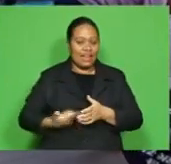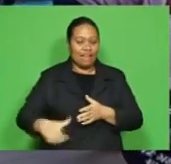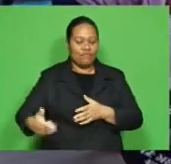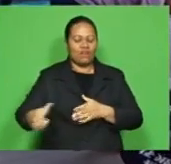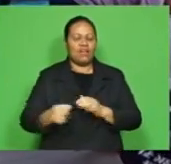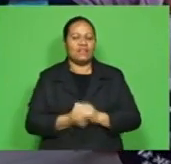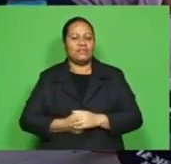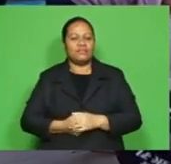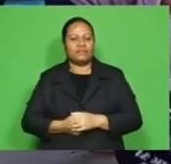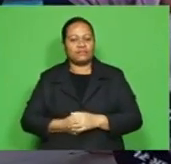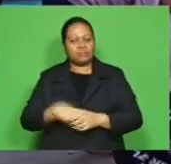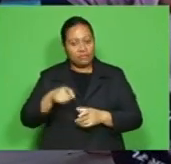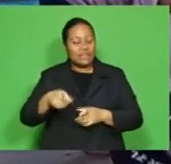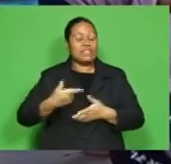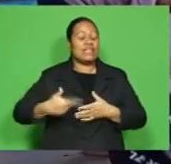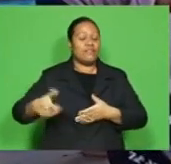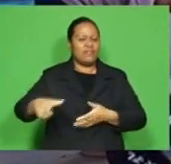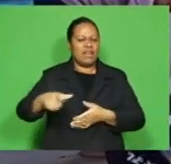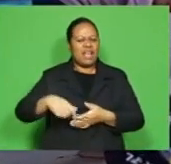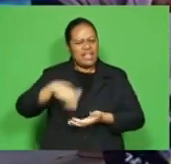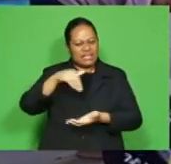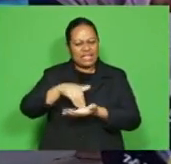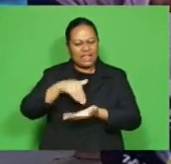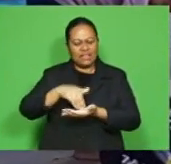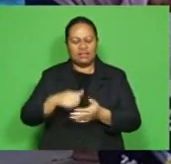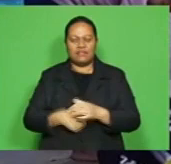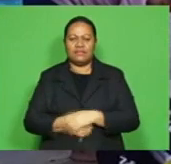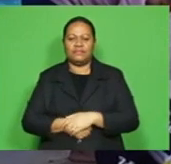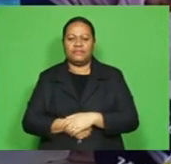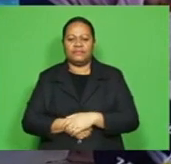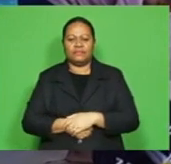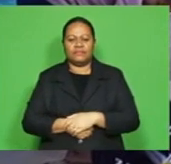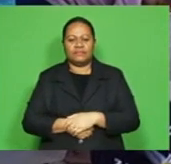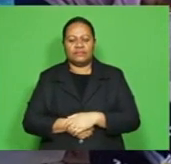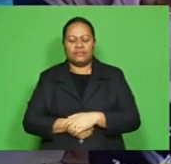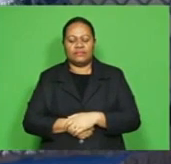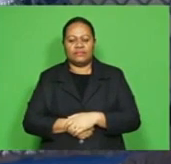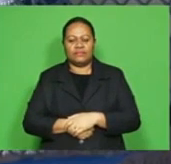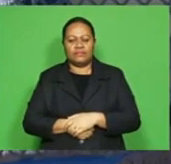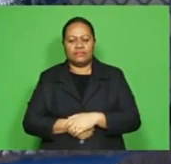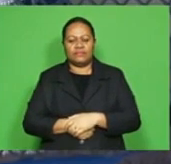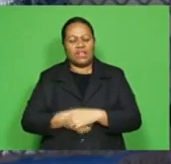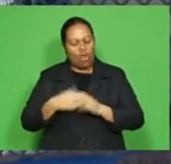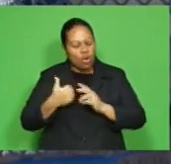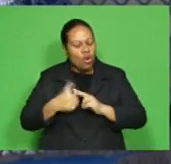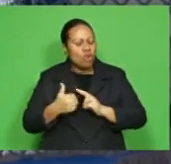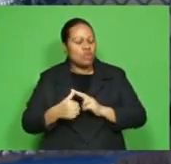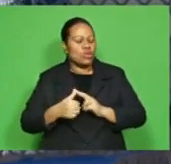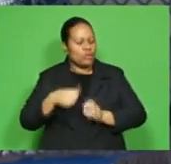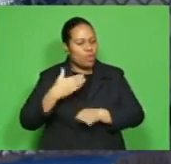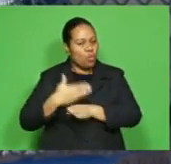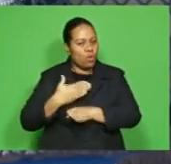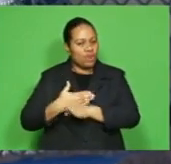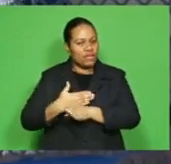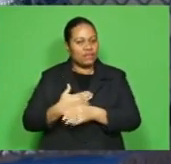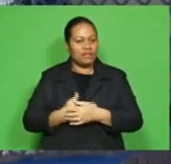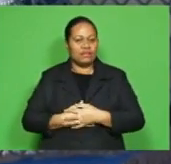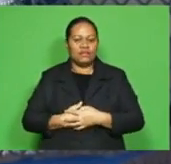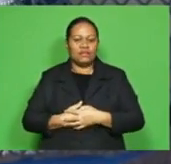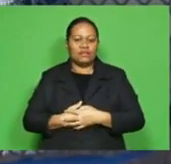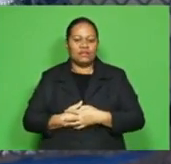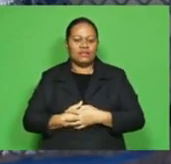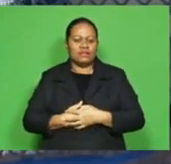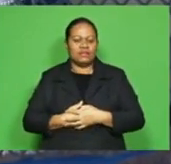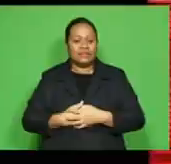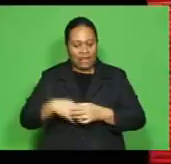That is the Levuka Satellite Center and we are also going to be working with the